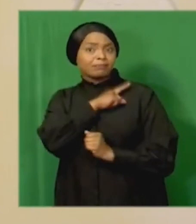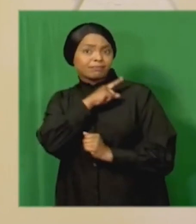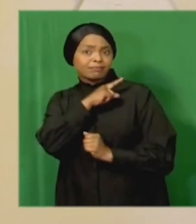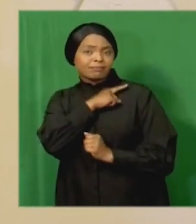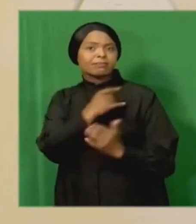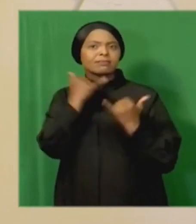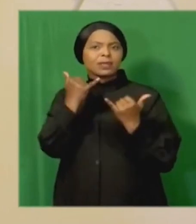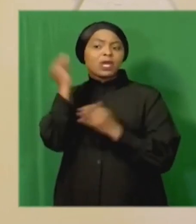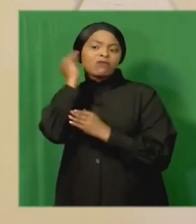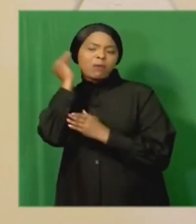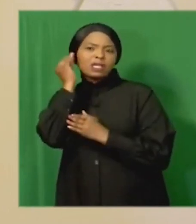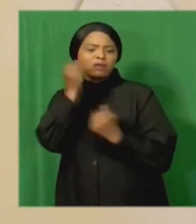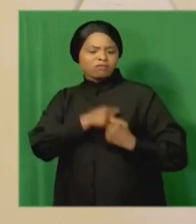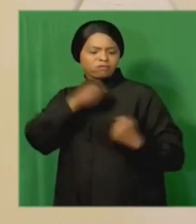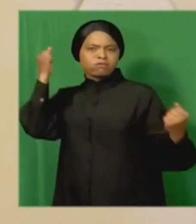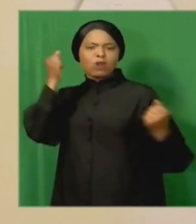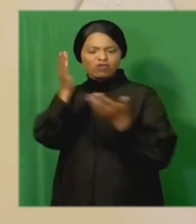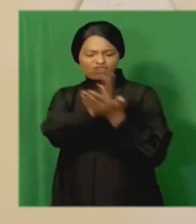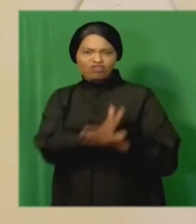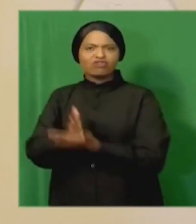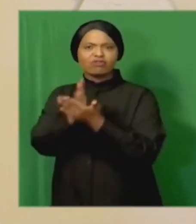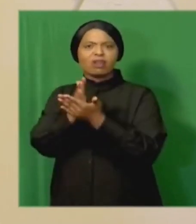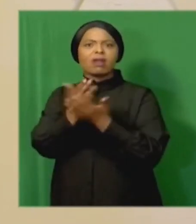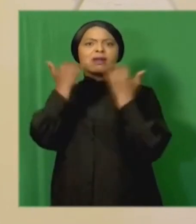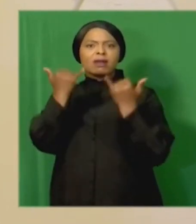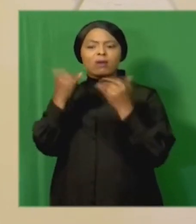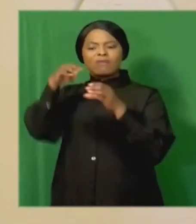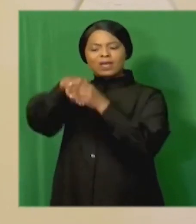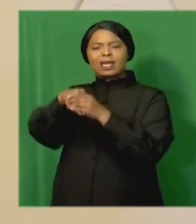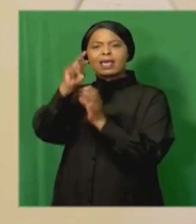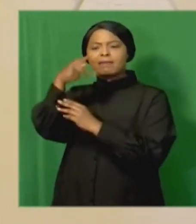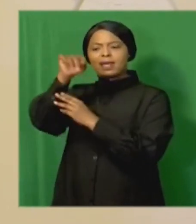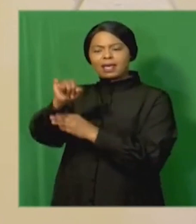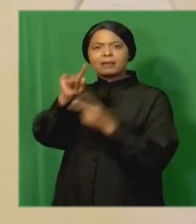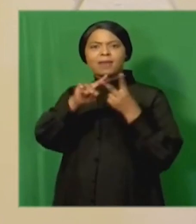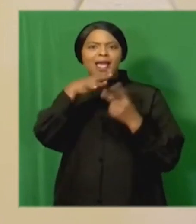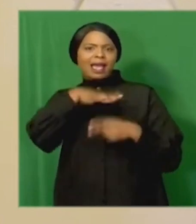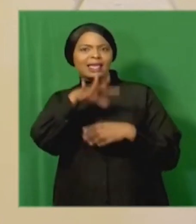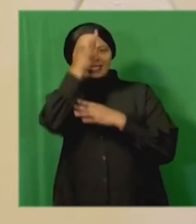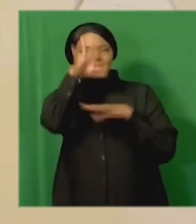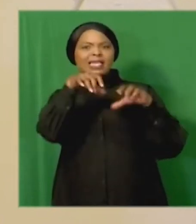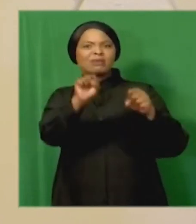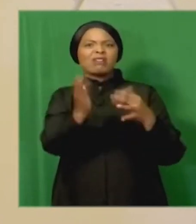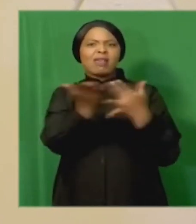the sharing of information and resources within the NPA and other State Capture Cases.